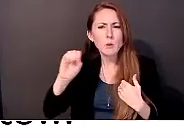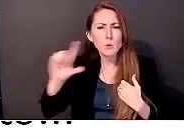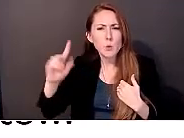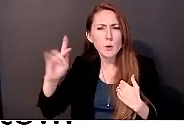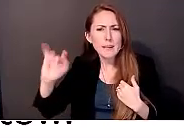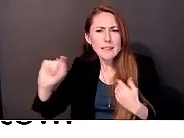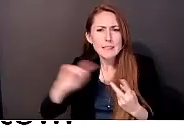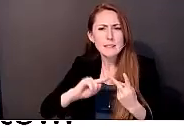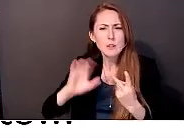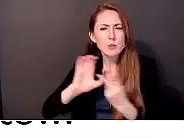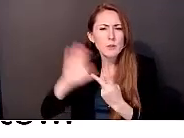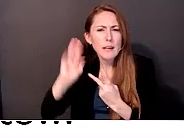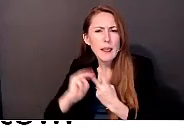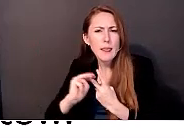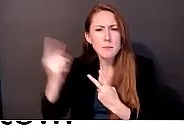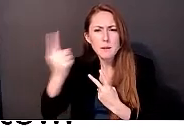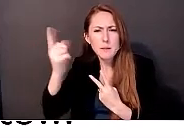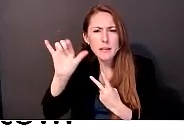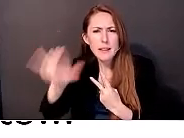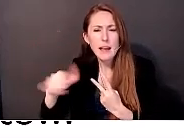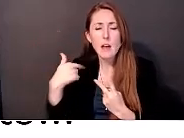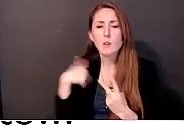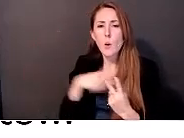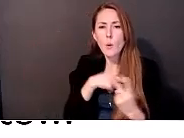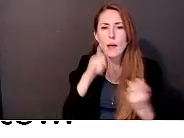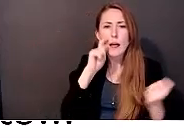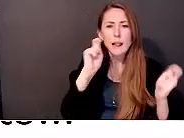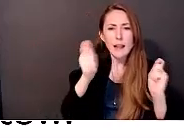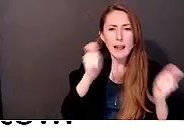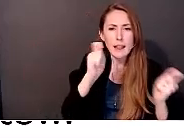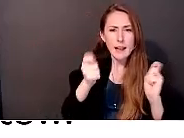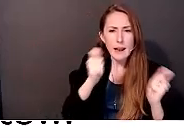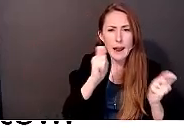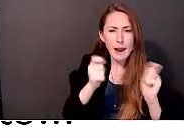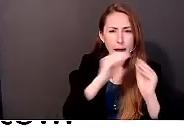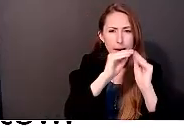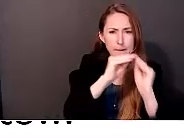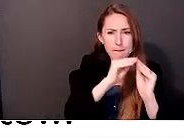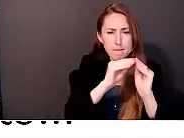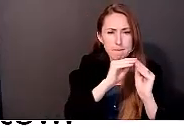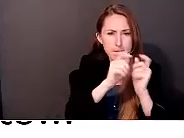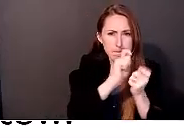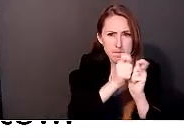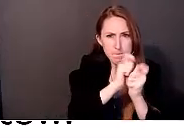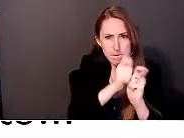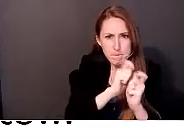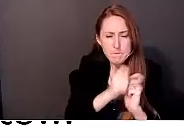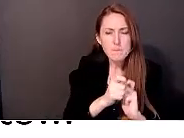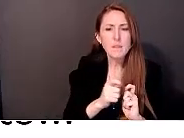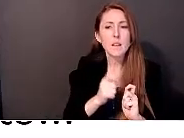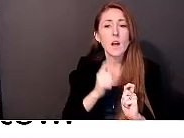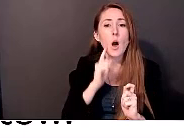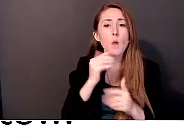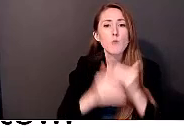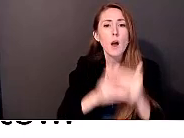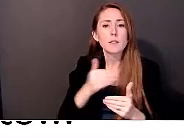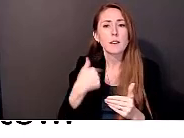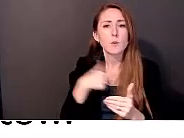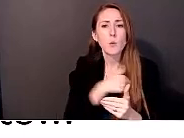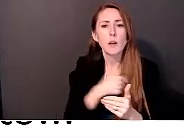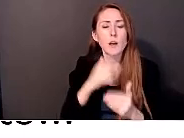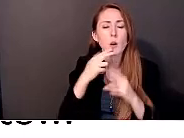work of defining and refining these topics through, um, and this iterative process we call participatory curriculum development.